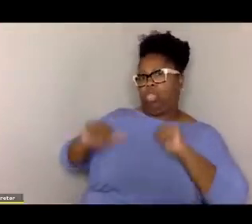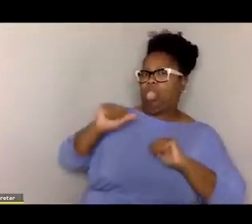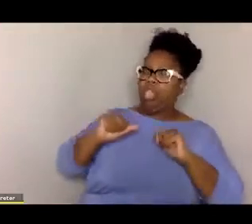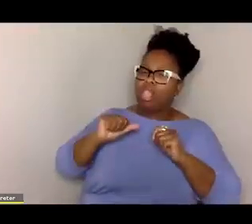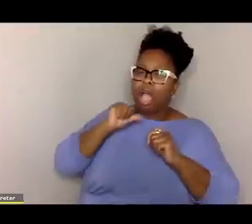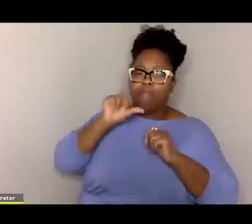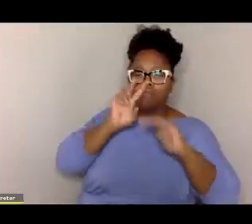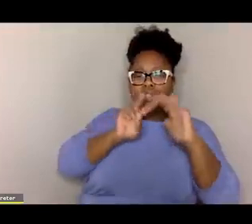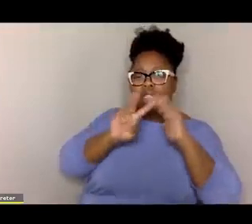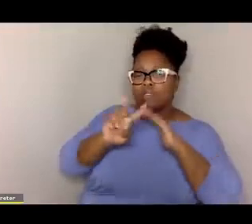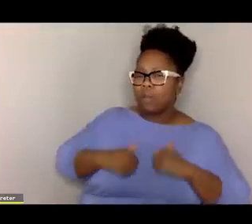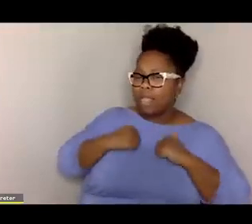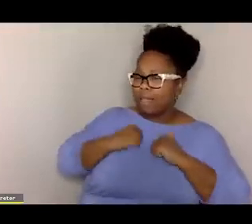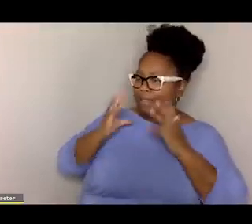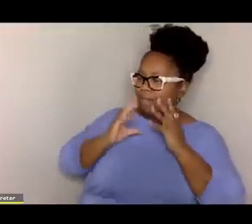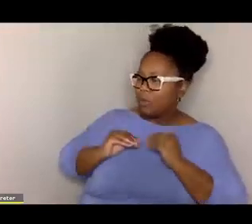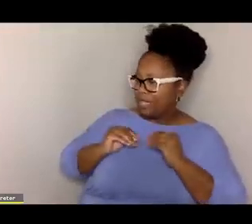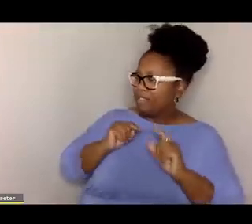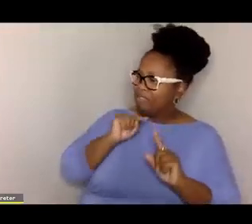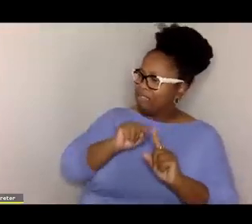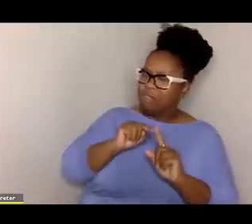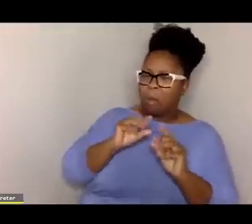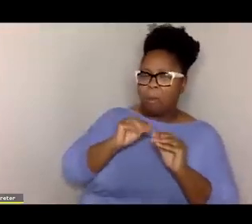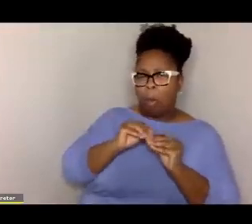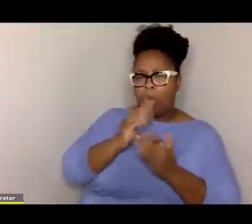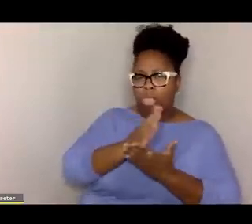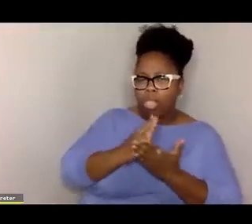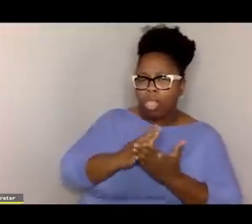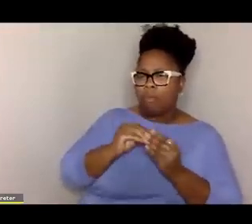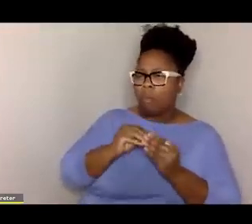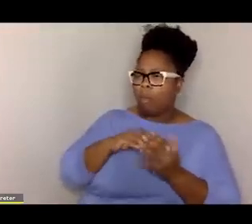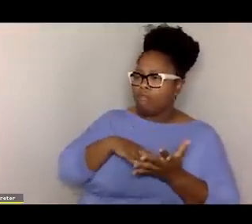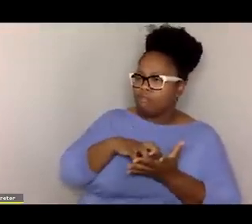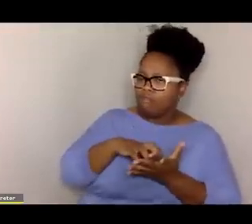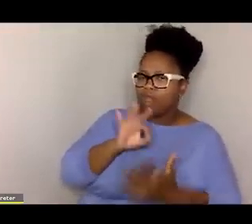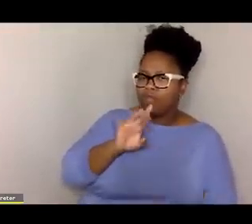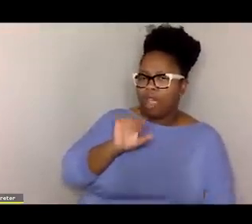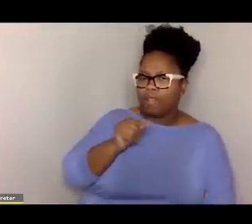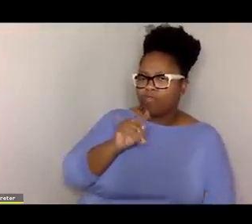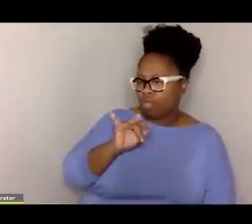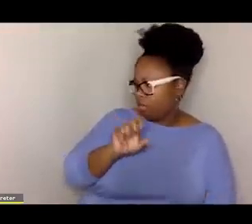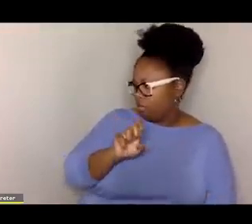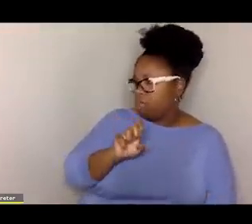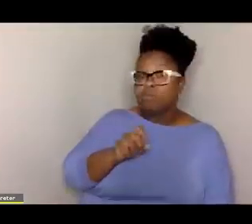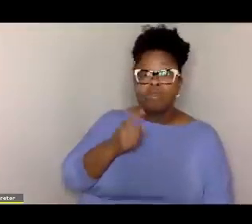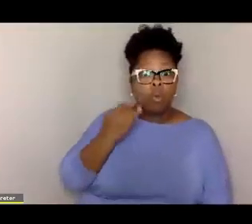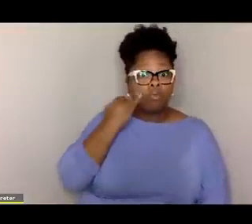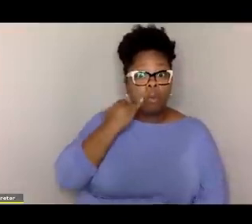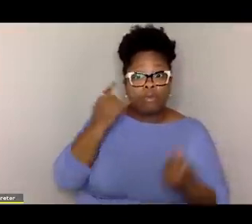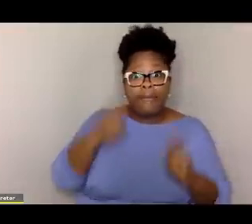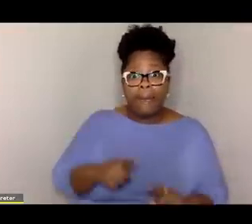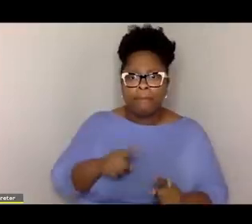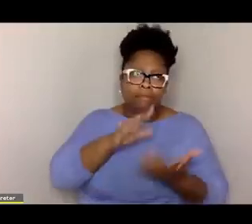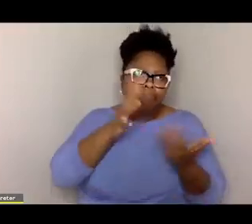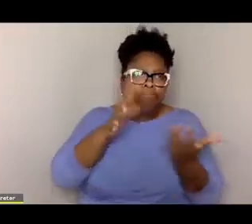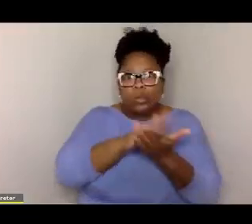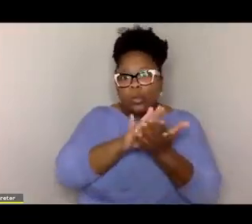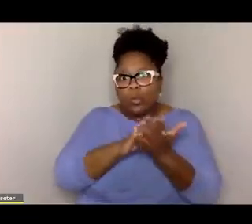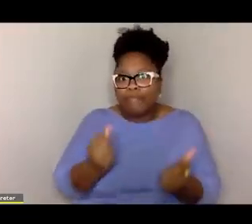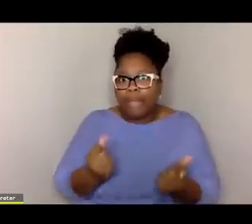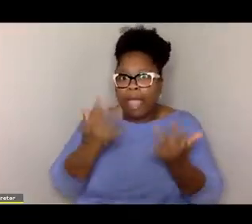life experiences, and they're more fragile. So when they're in a school fire, for example,